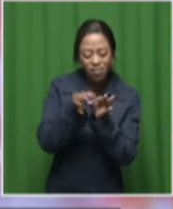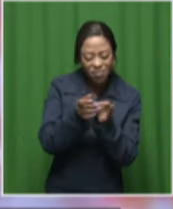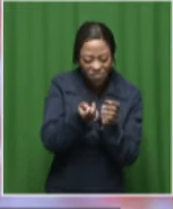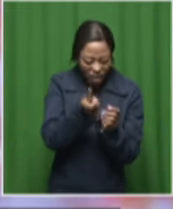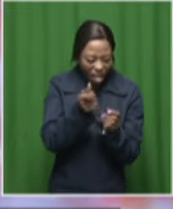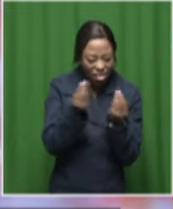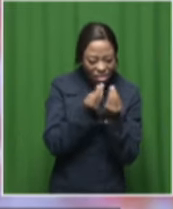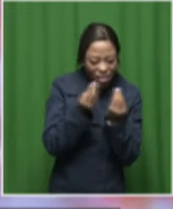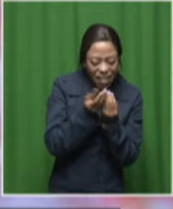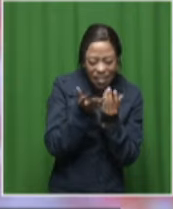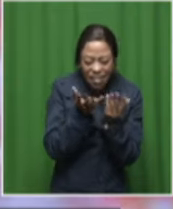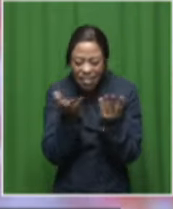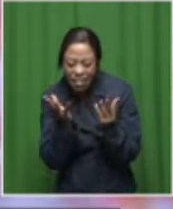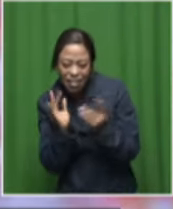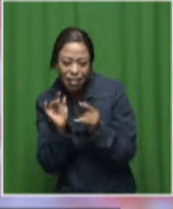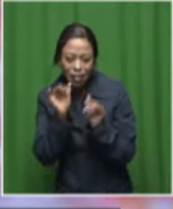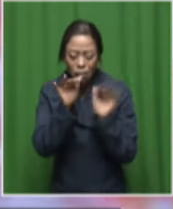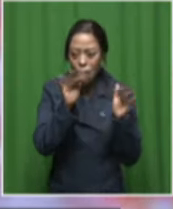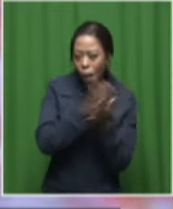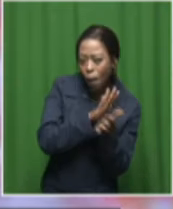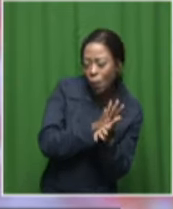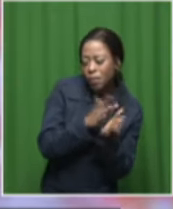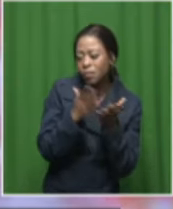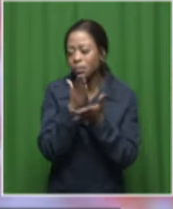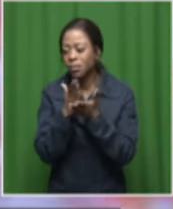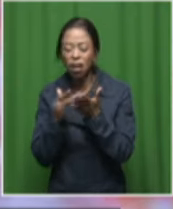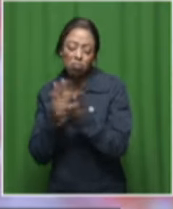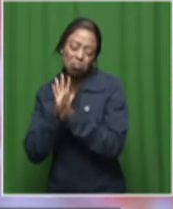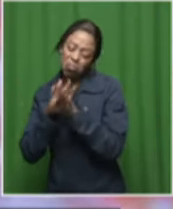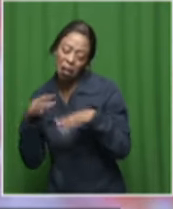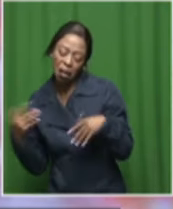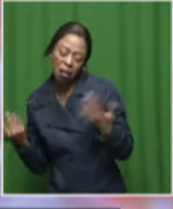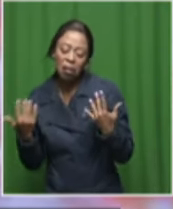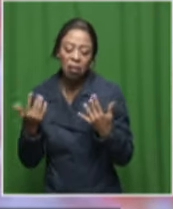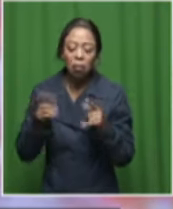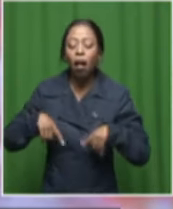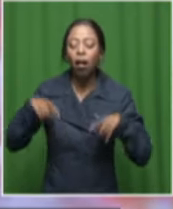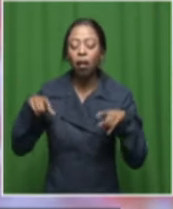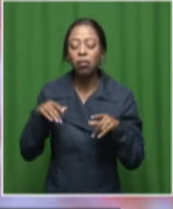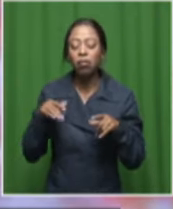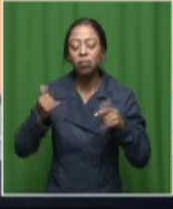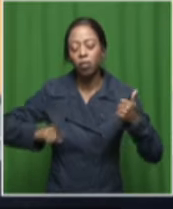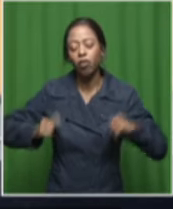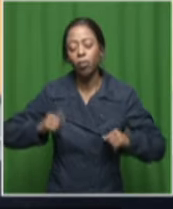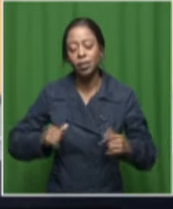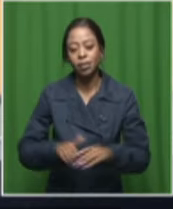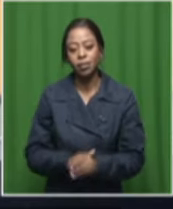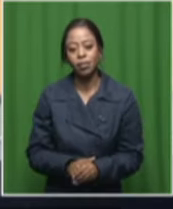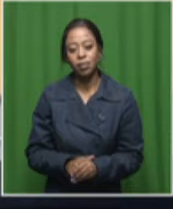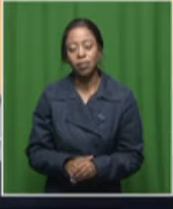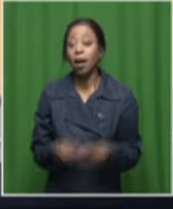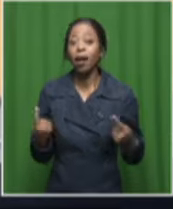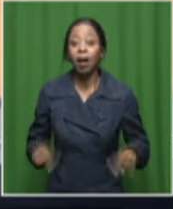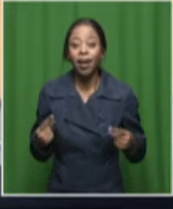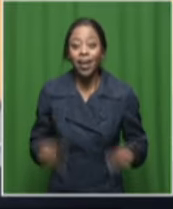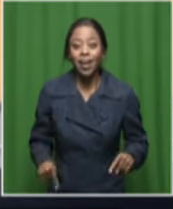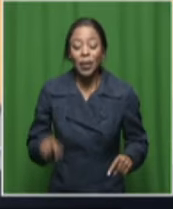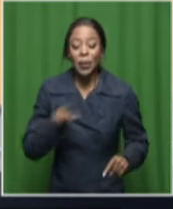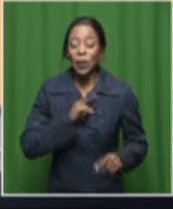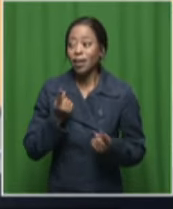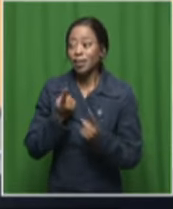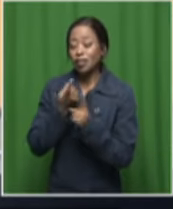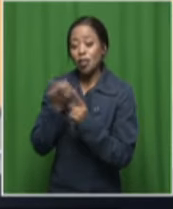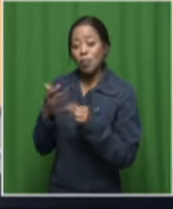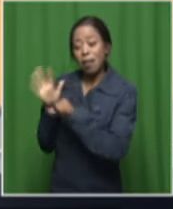things that people appreciate or don't appreciate about live performance. It does make you nervous, though, because you come